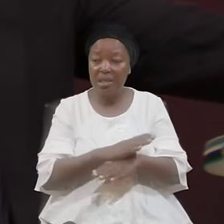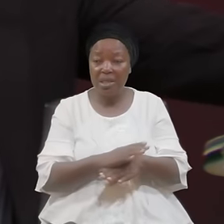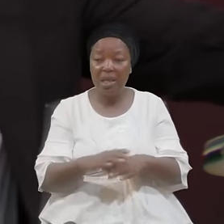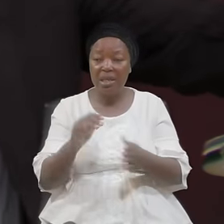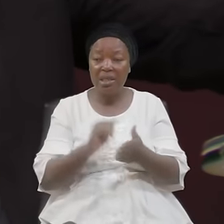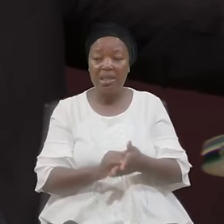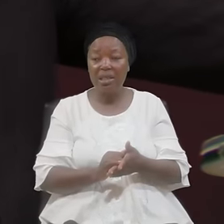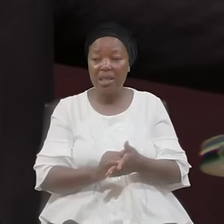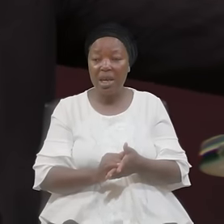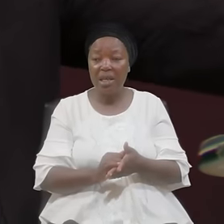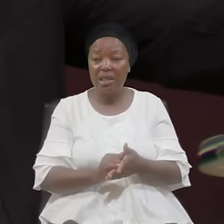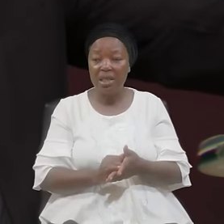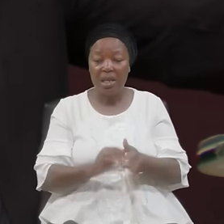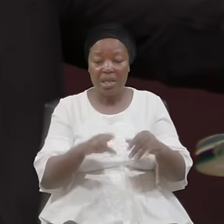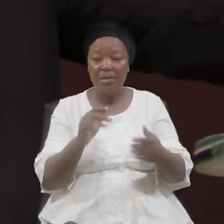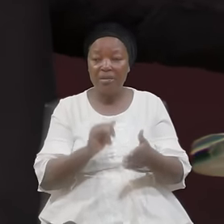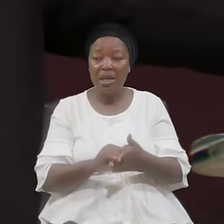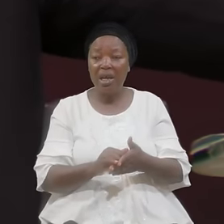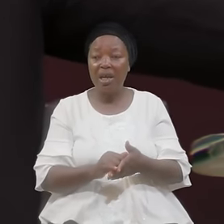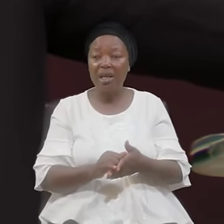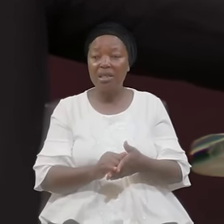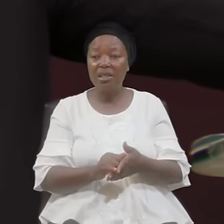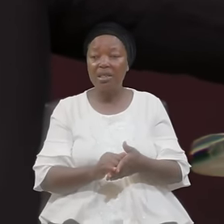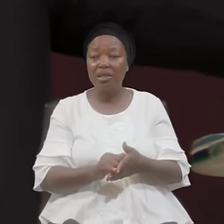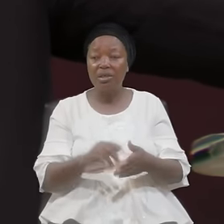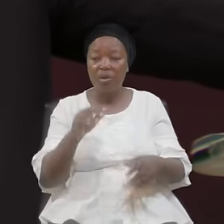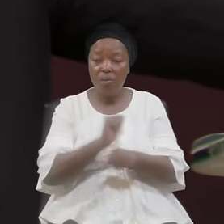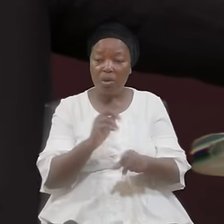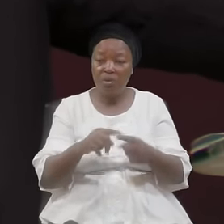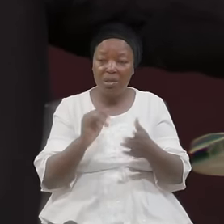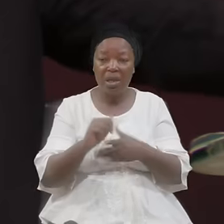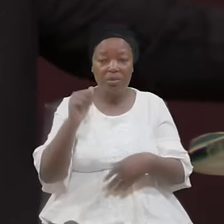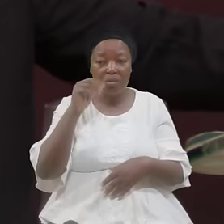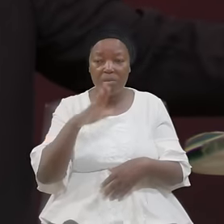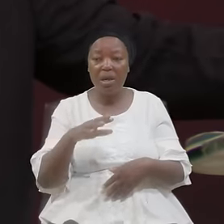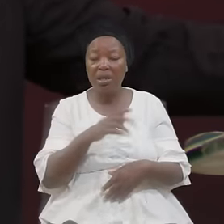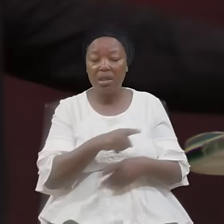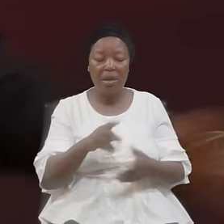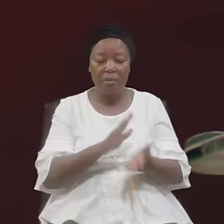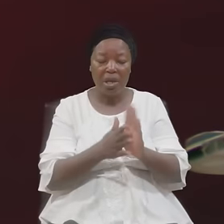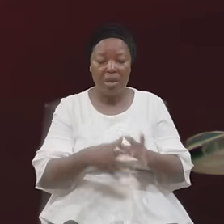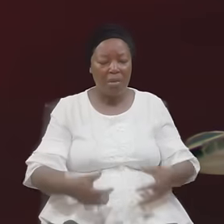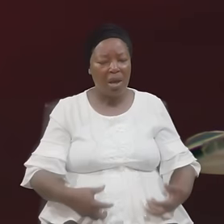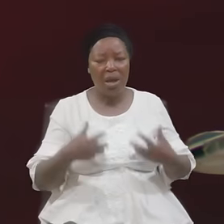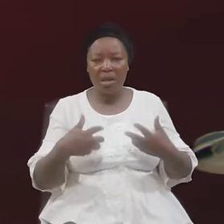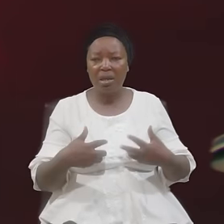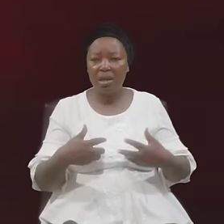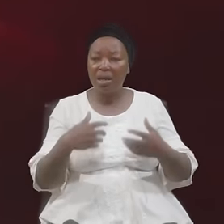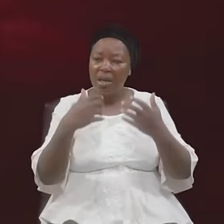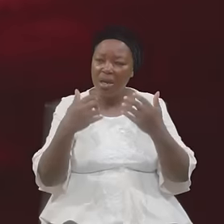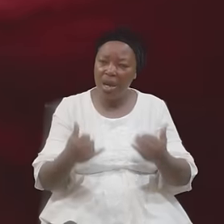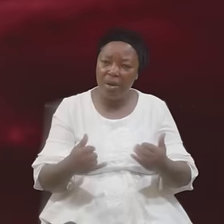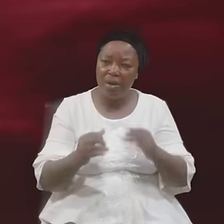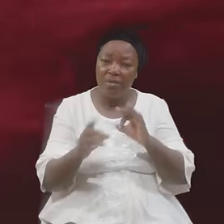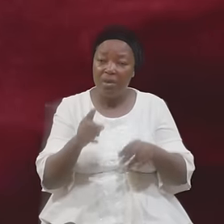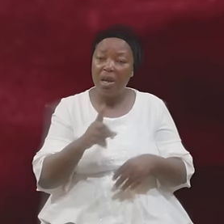Employed That Woman To Be Using So Saying The God Angry Now If You Are A Real